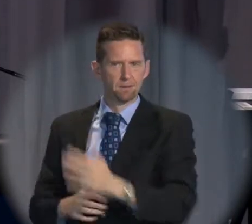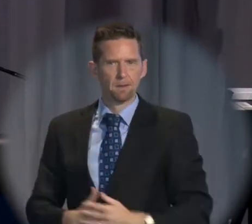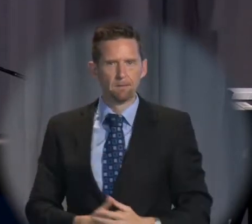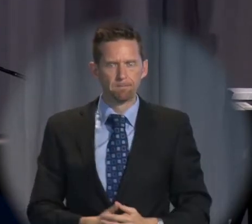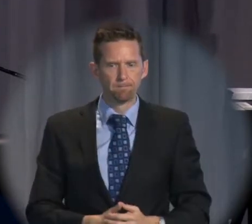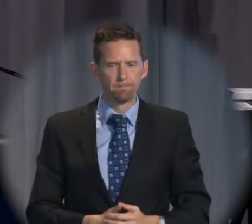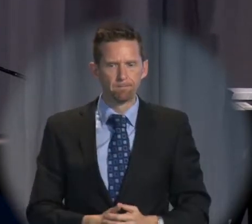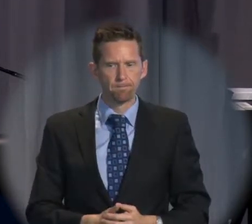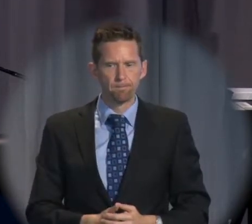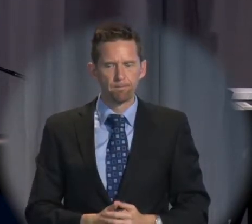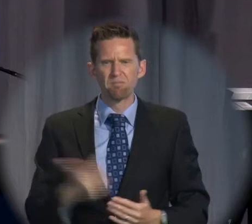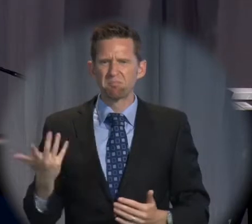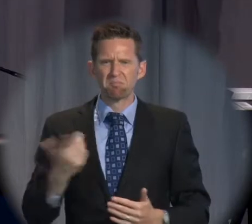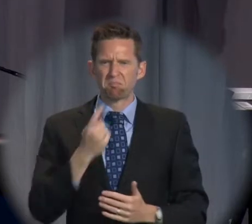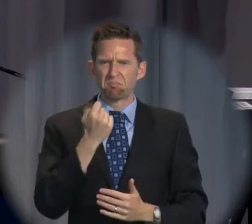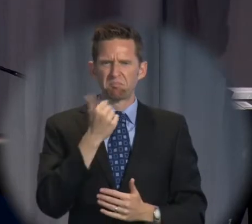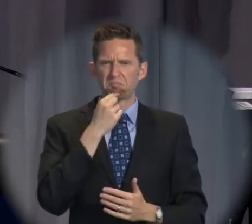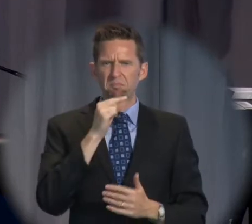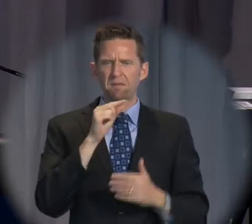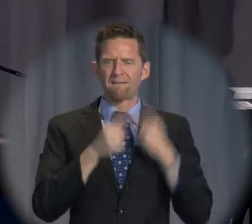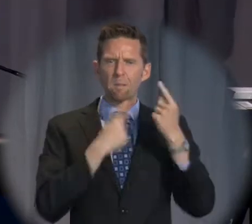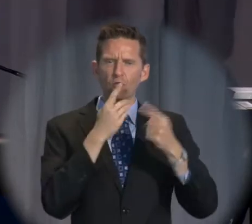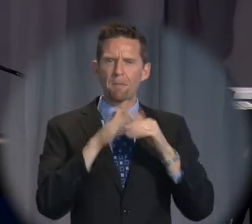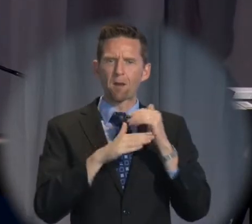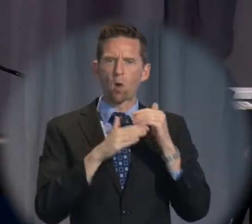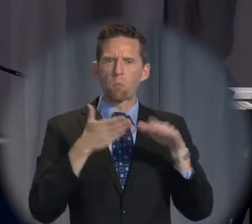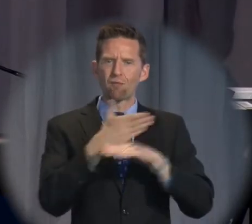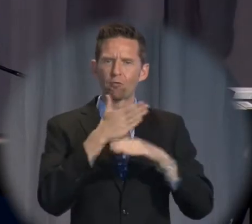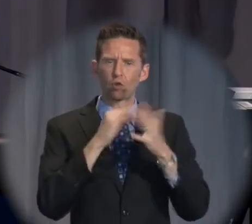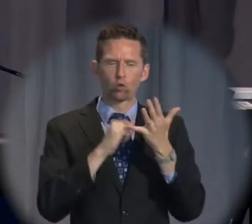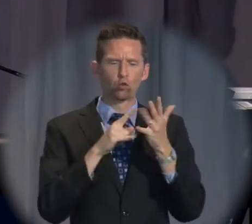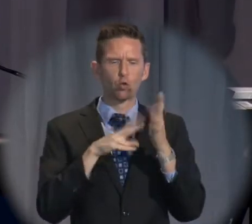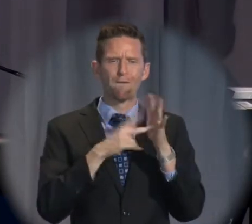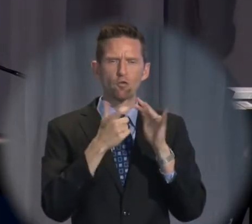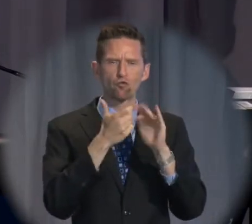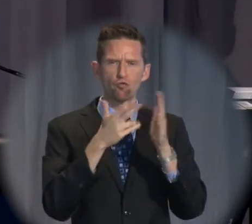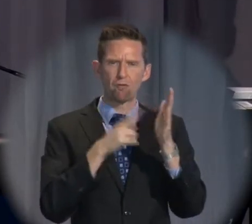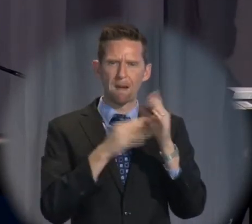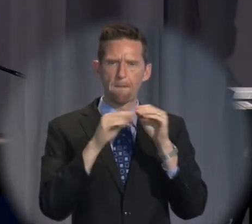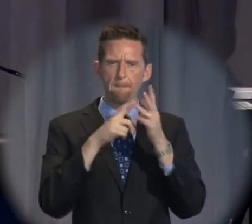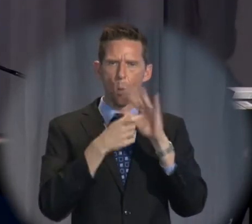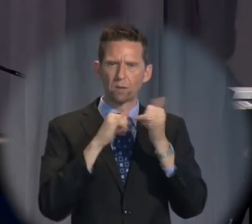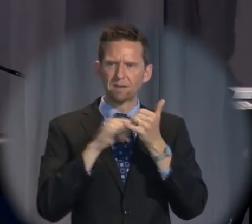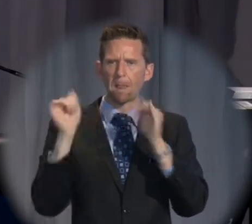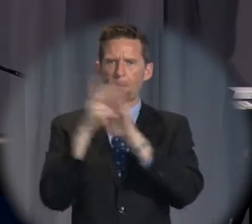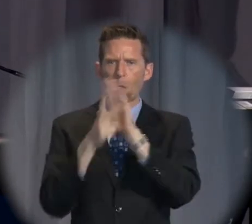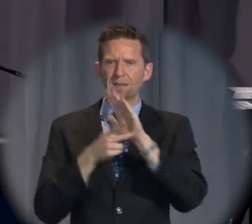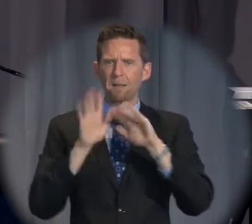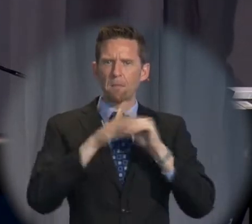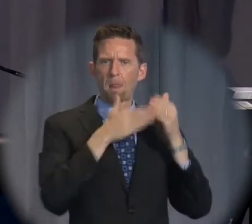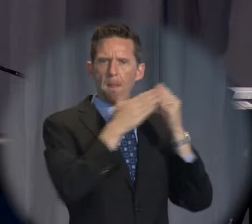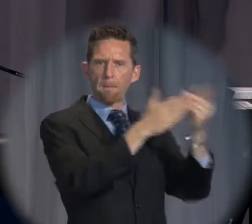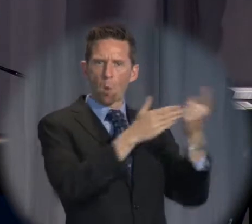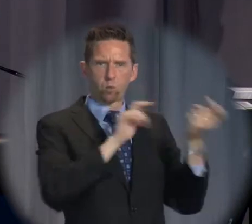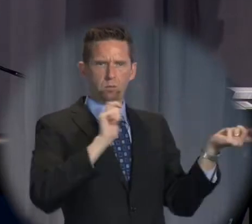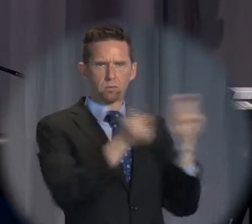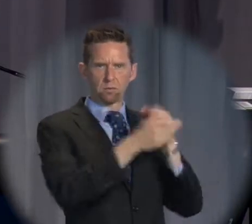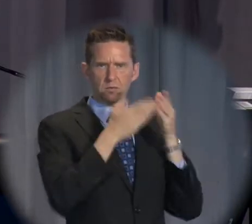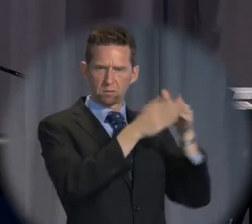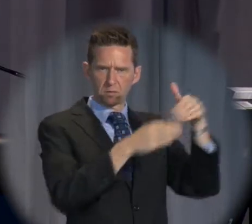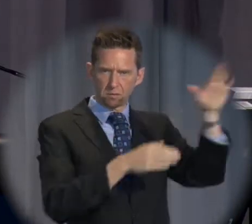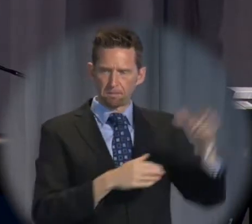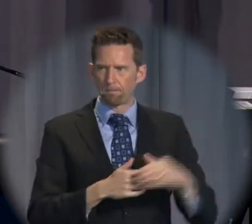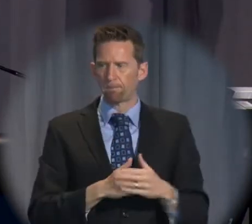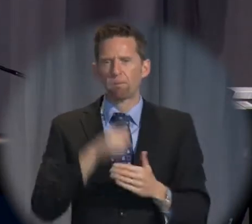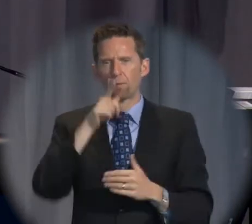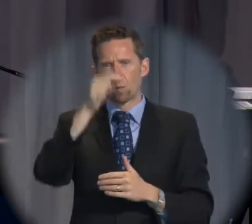There's no or very little information about Operation Sovereign Borders and the policy of turning back asylum seeker boats, and you might know that